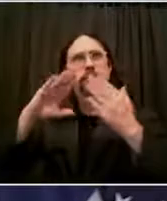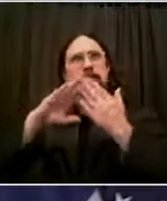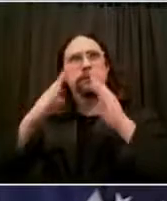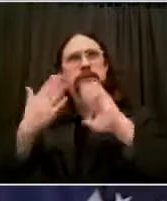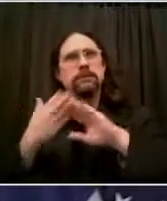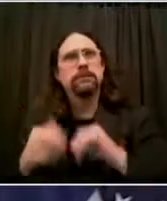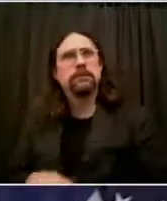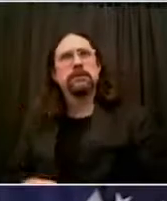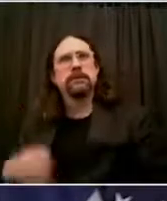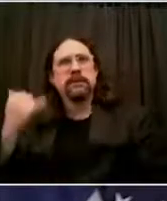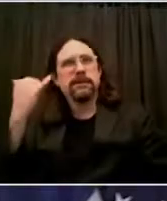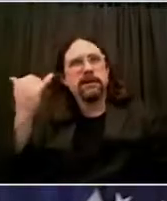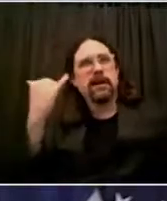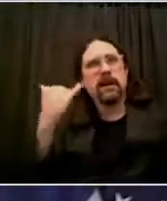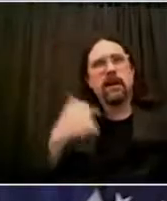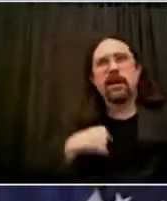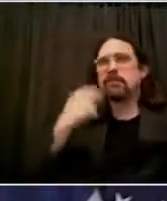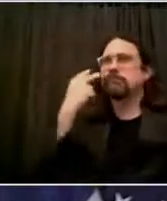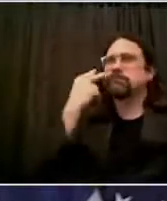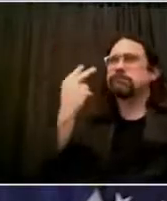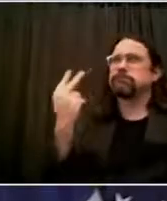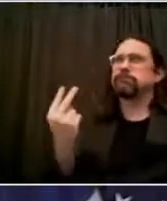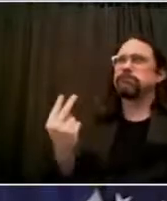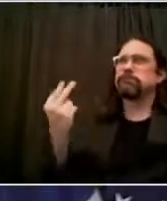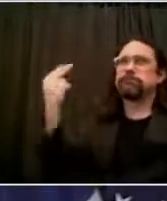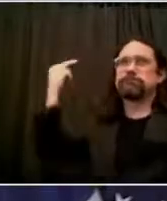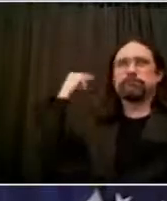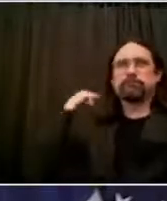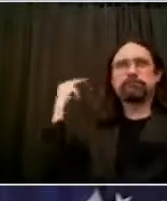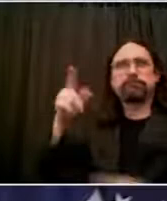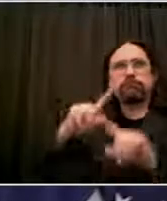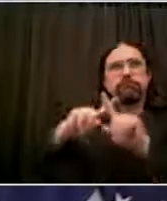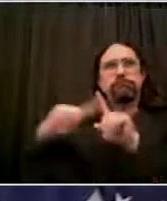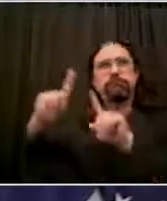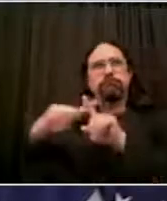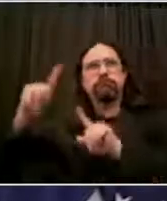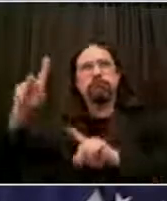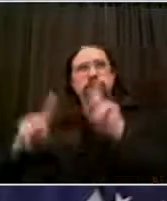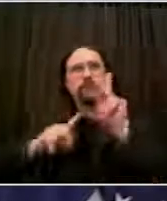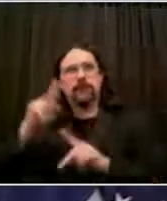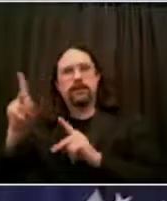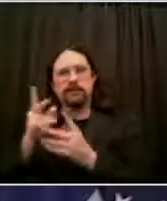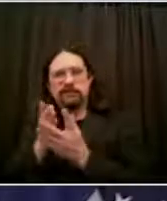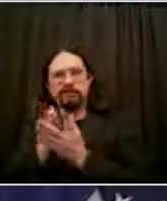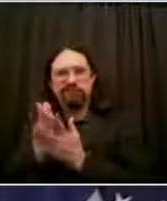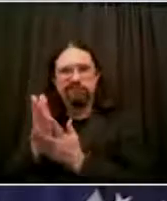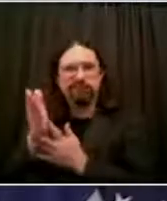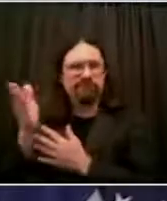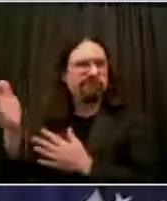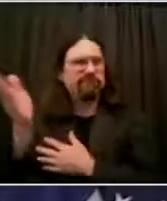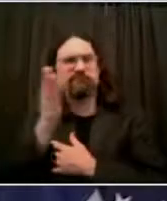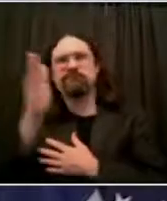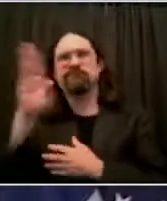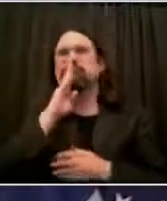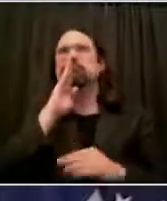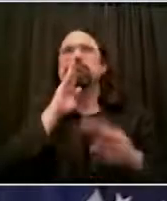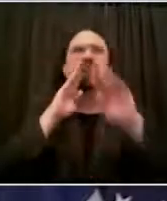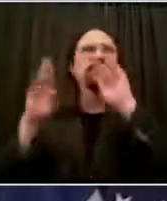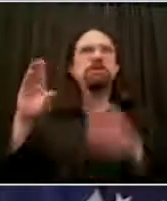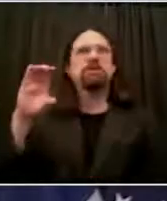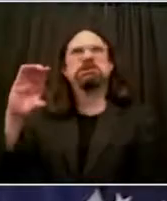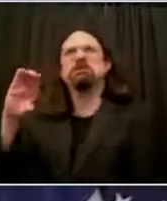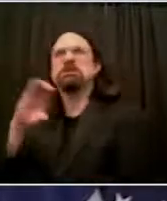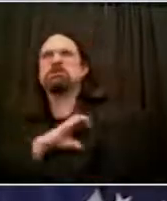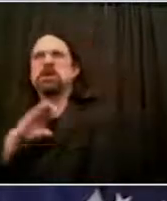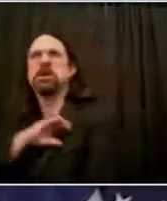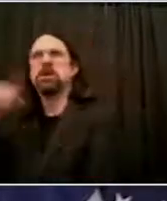Carr, Nicole Bell, Daron Smalls, and all of the others who lost their loved ones to police